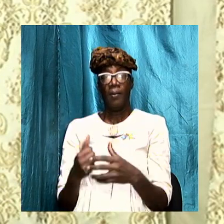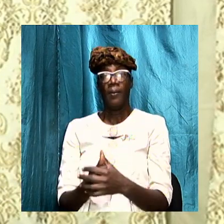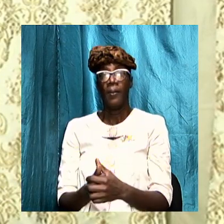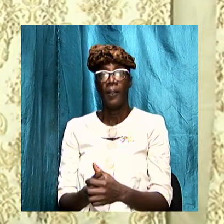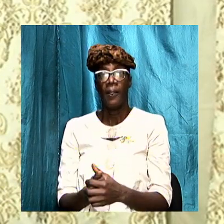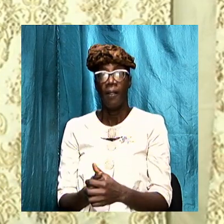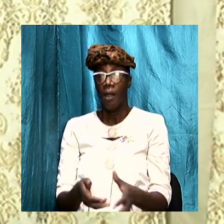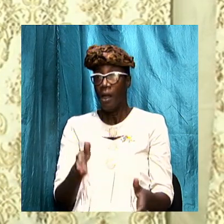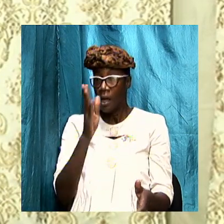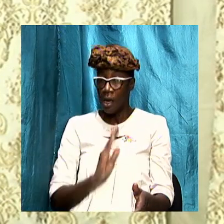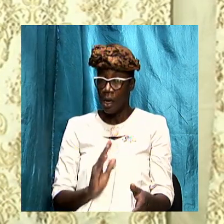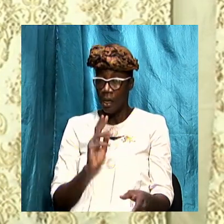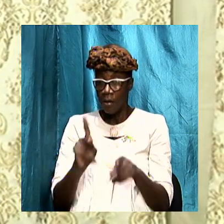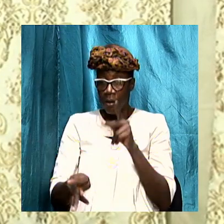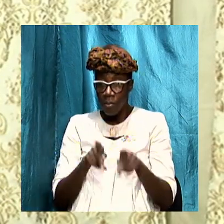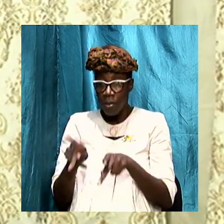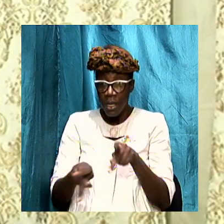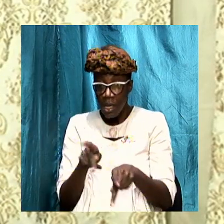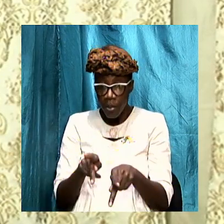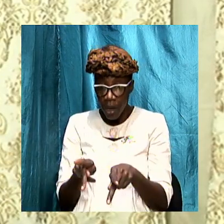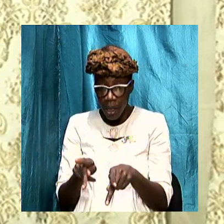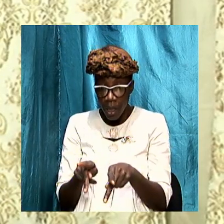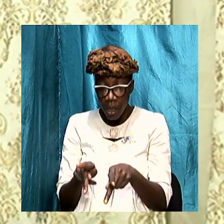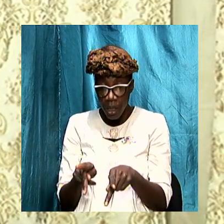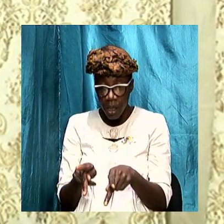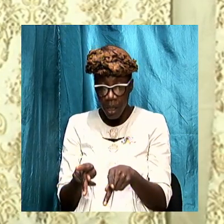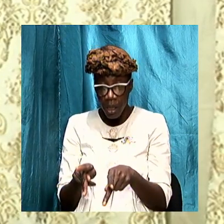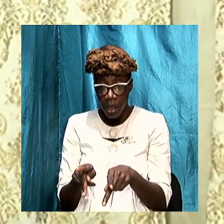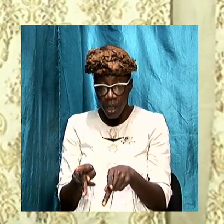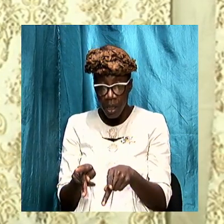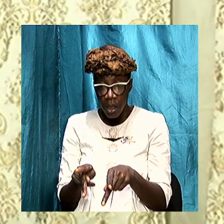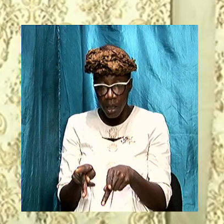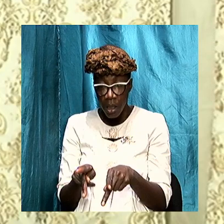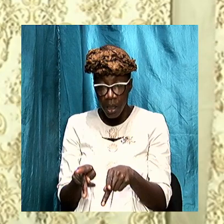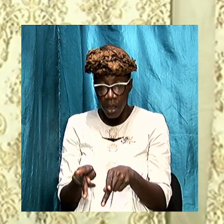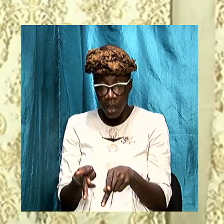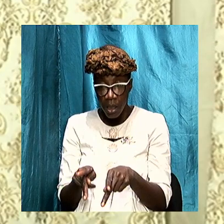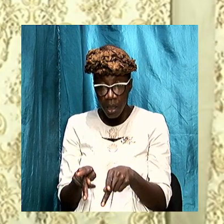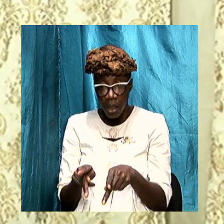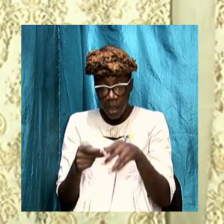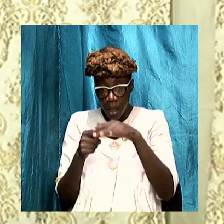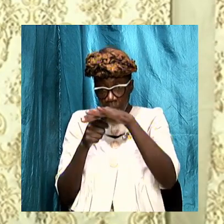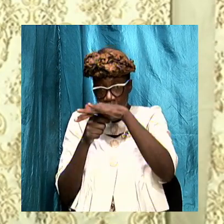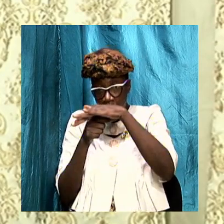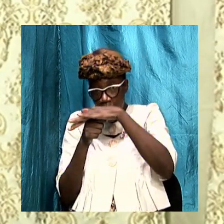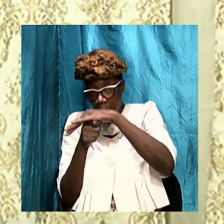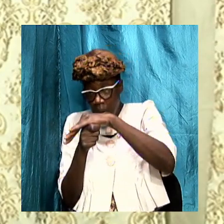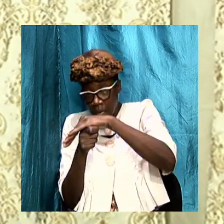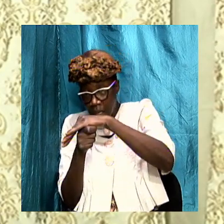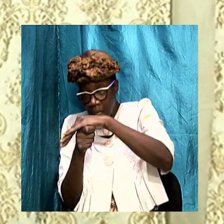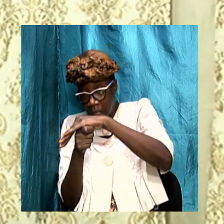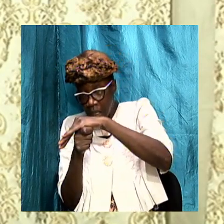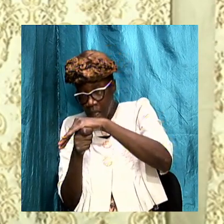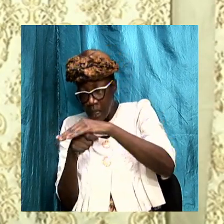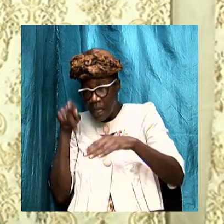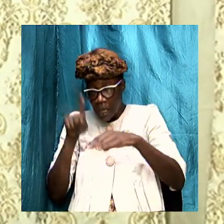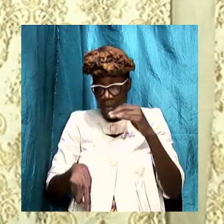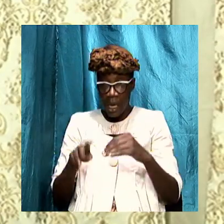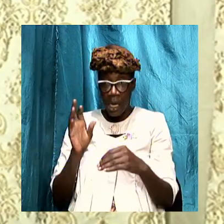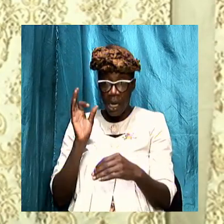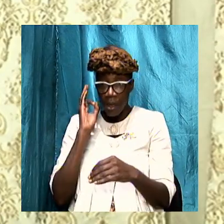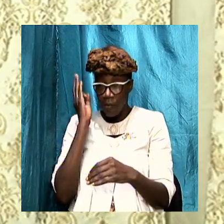God's people have become as if they are hiding in a closet can't face